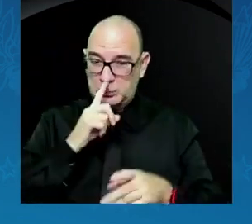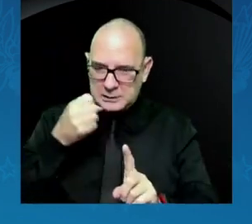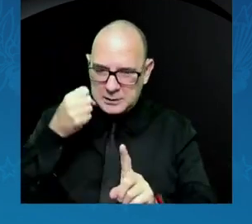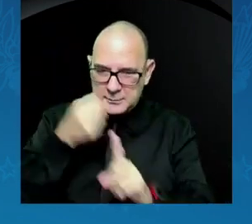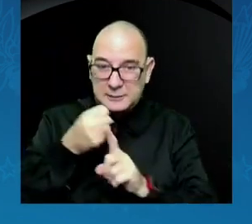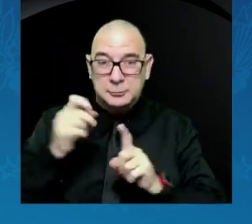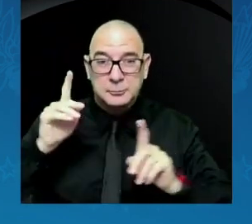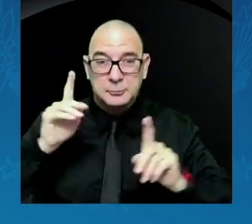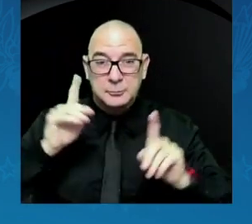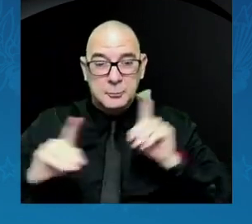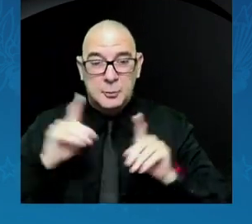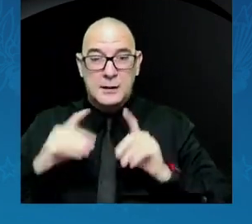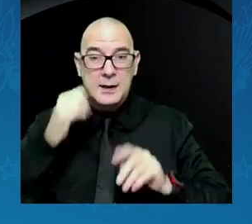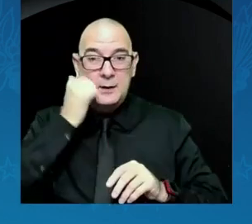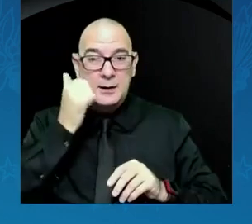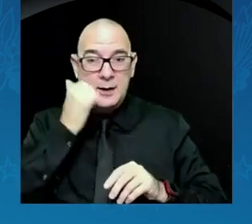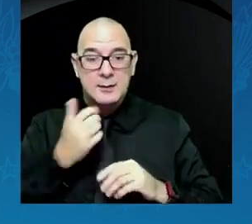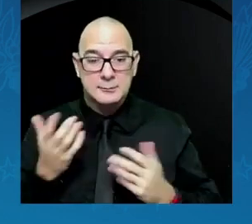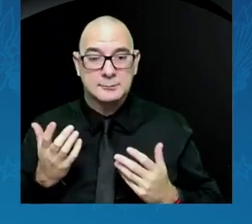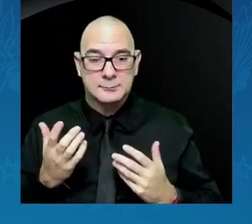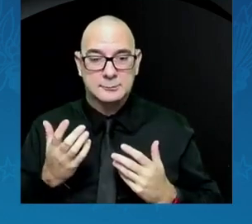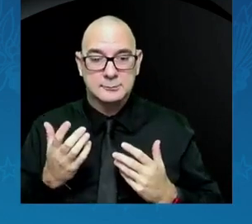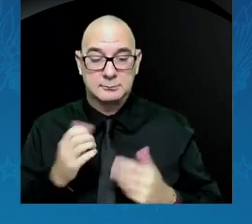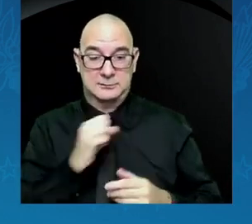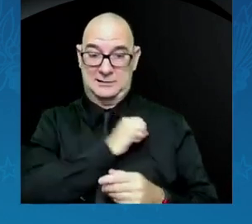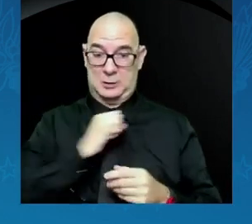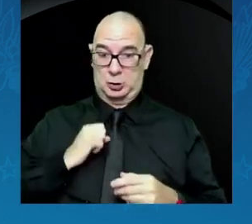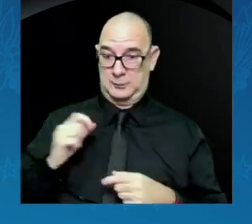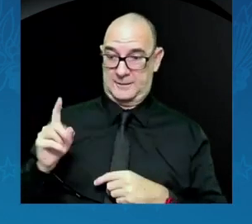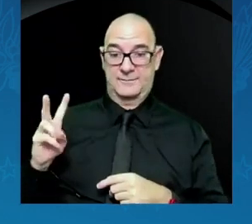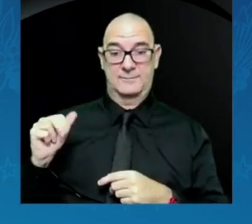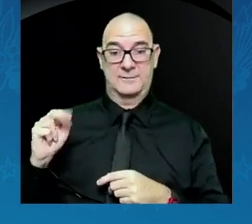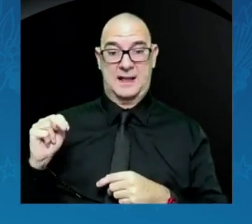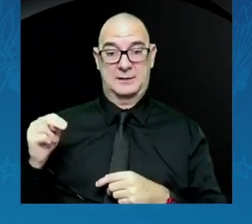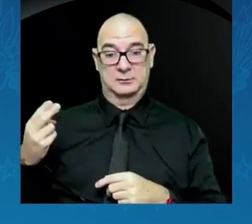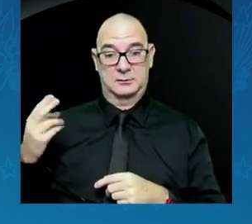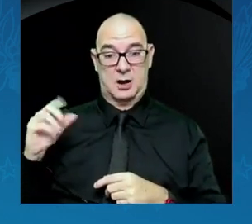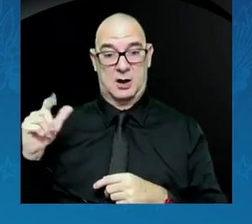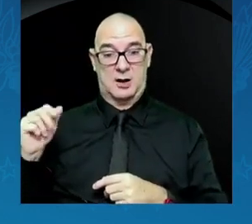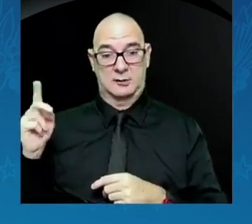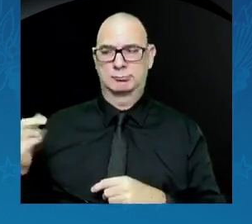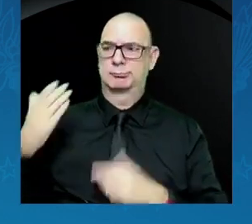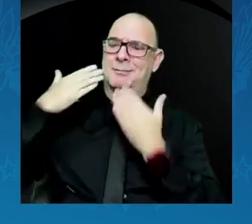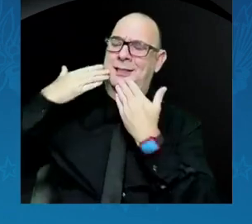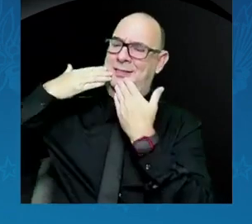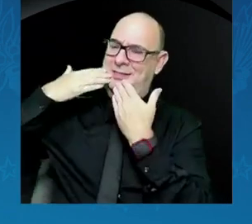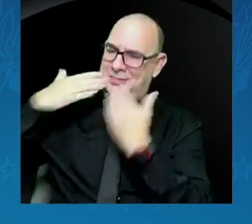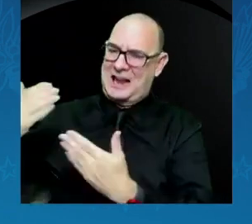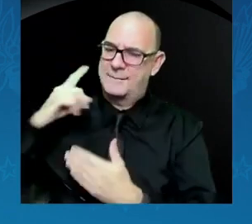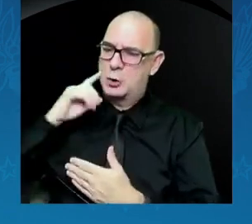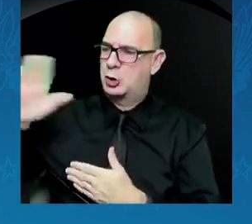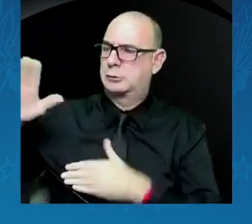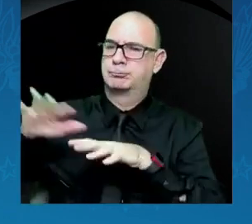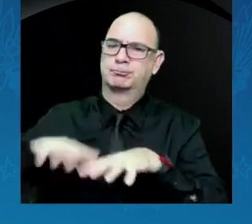day. Senator Van Hollen, I want to thank you for your leadership every day. Thank you. Thank you.